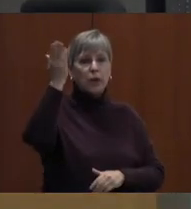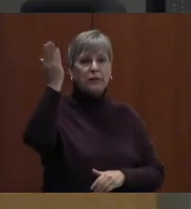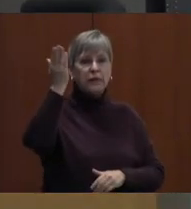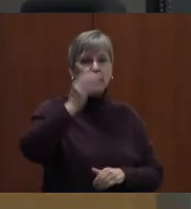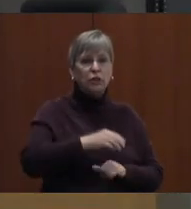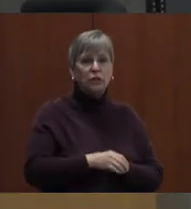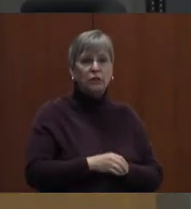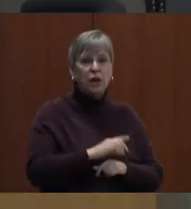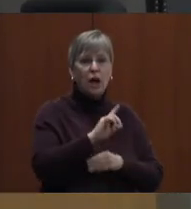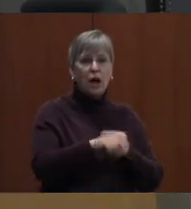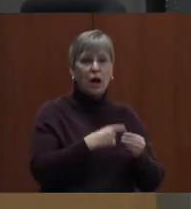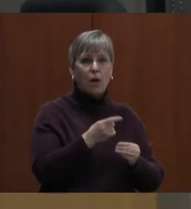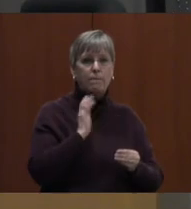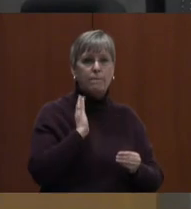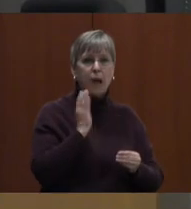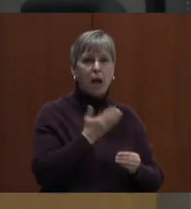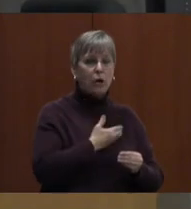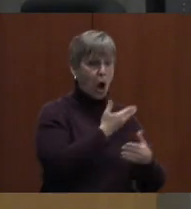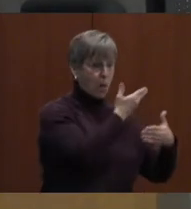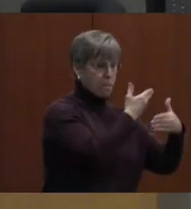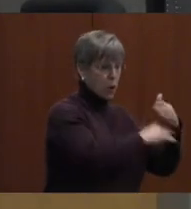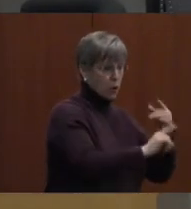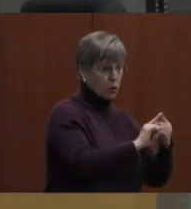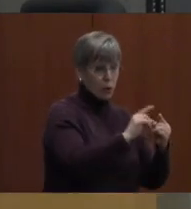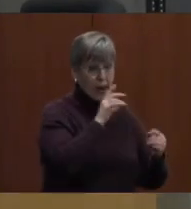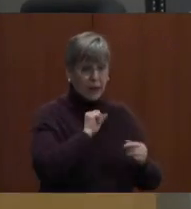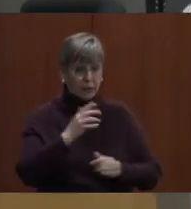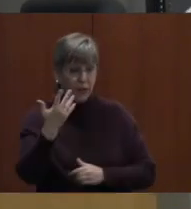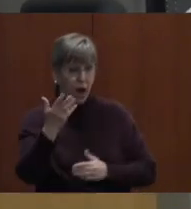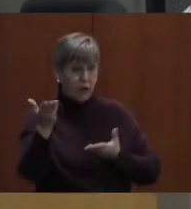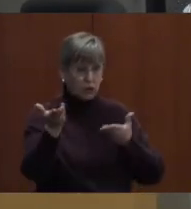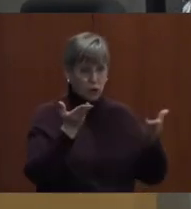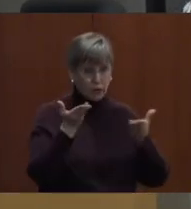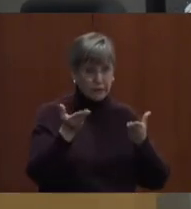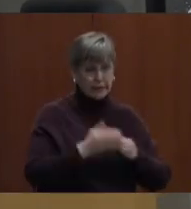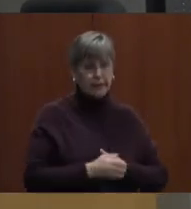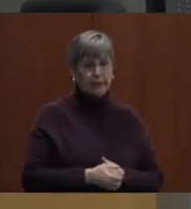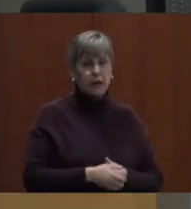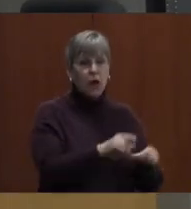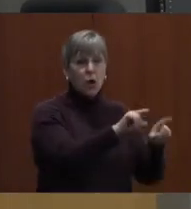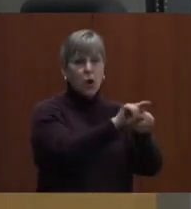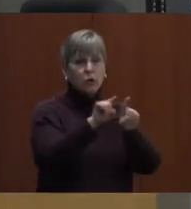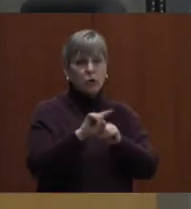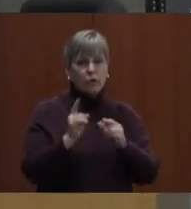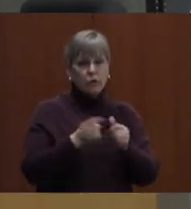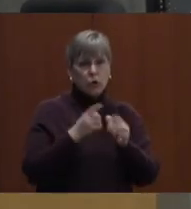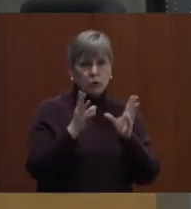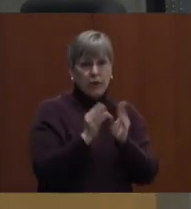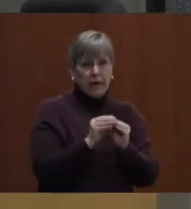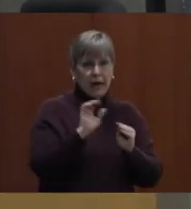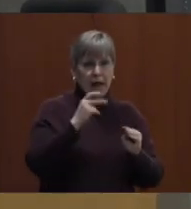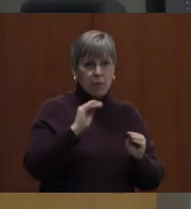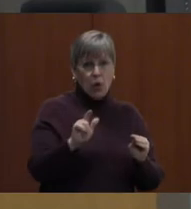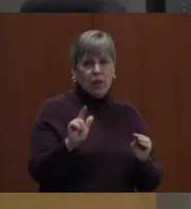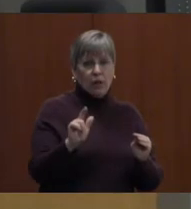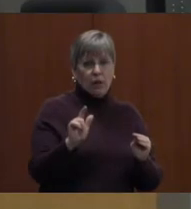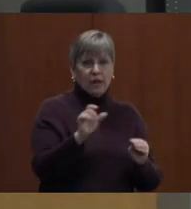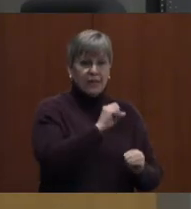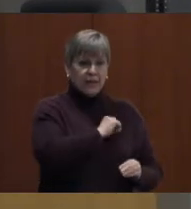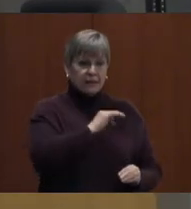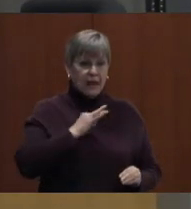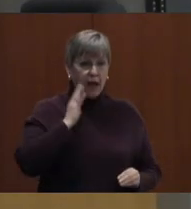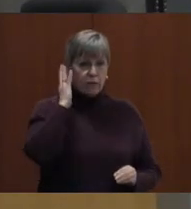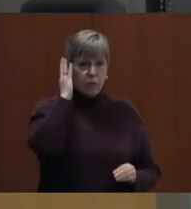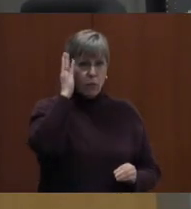about our birth to five services, and also at our first meeting in April, staff